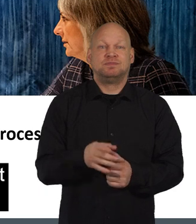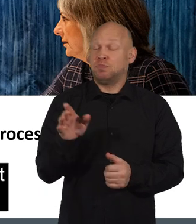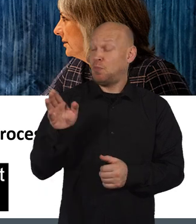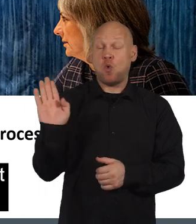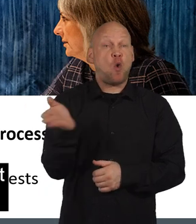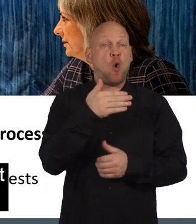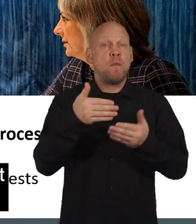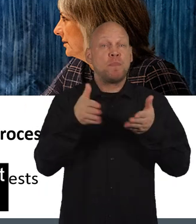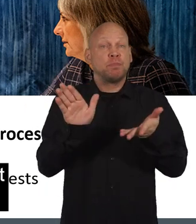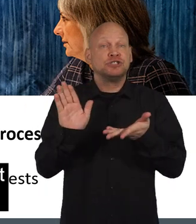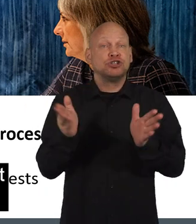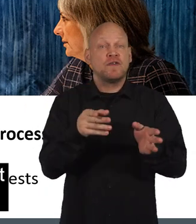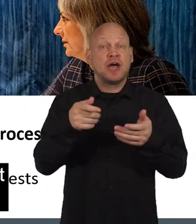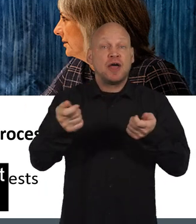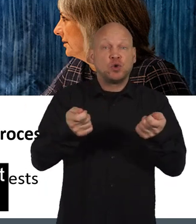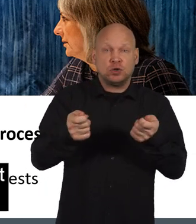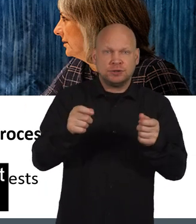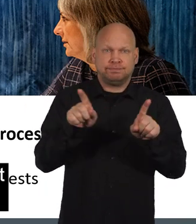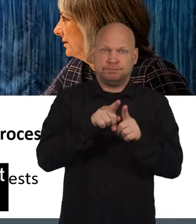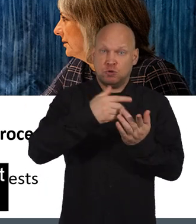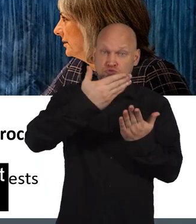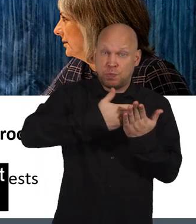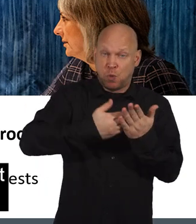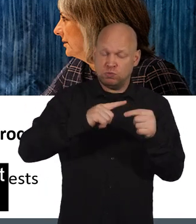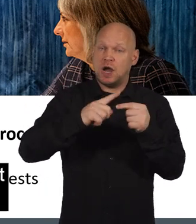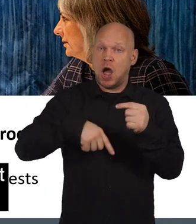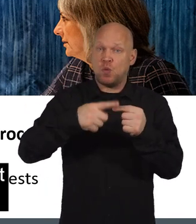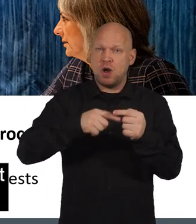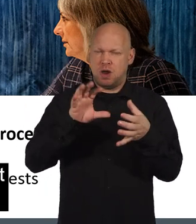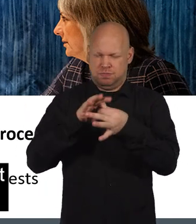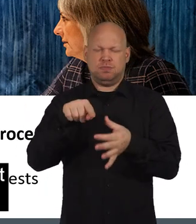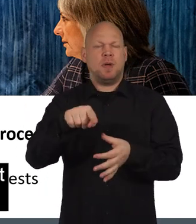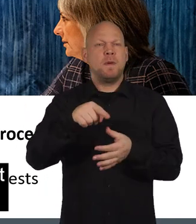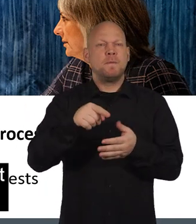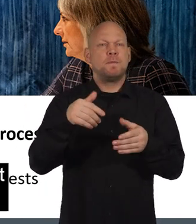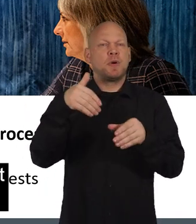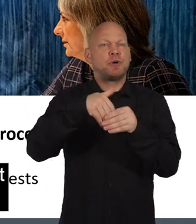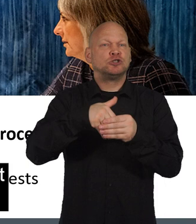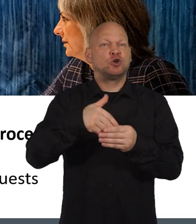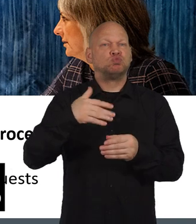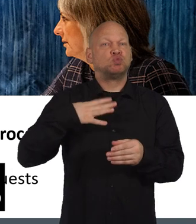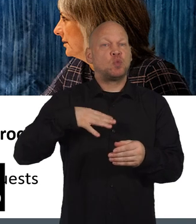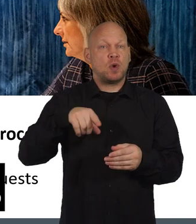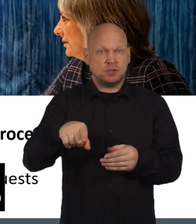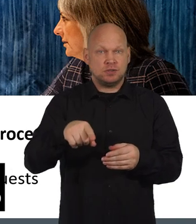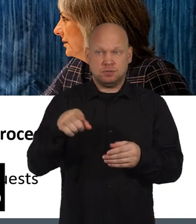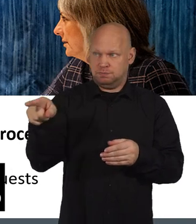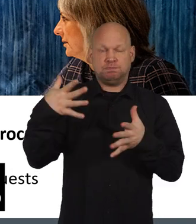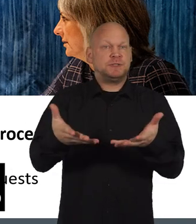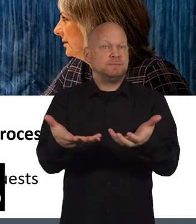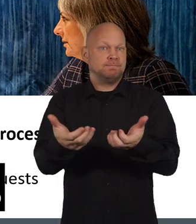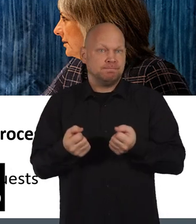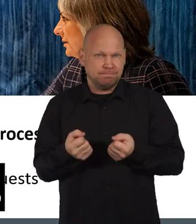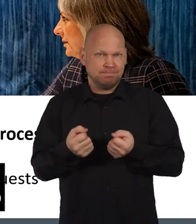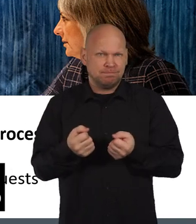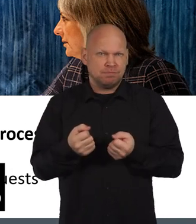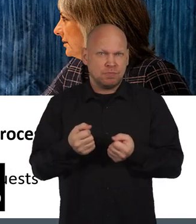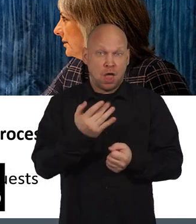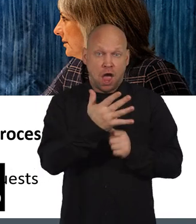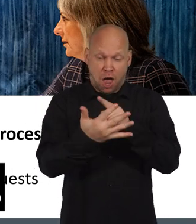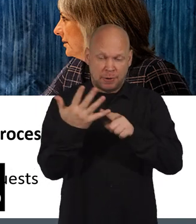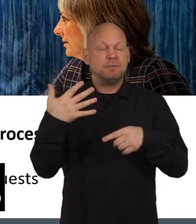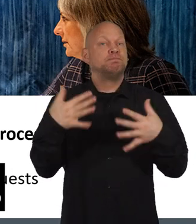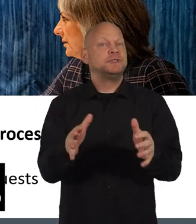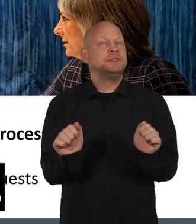All Public Service Authorities must also report annually on the participation requests that they have received, and how